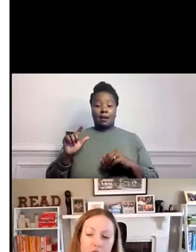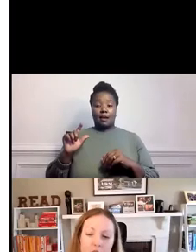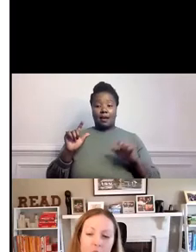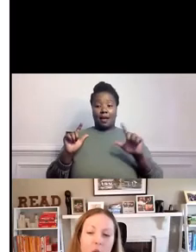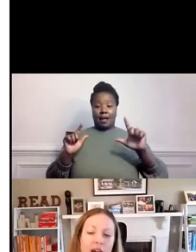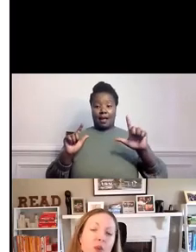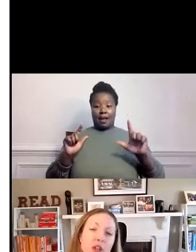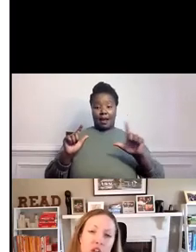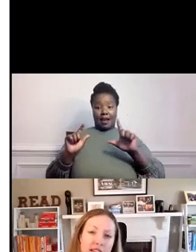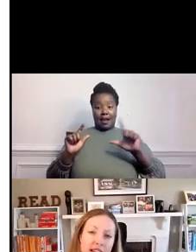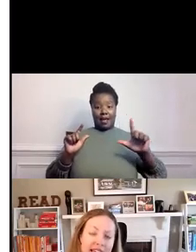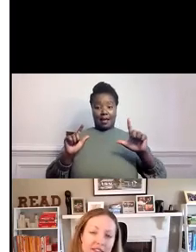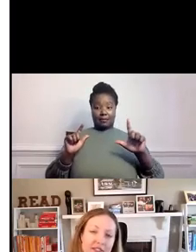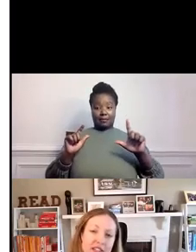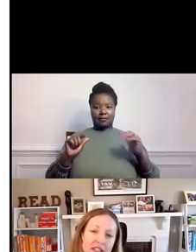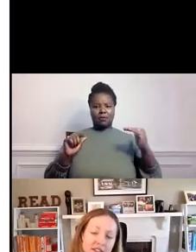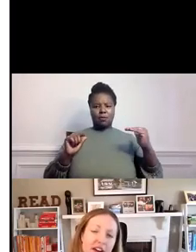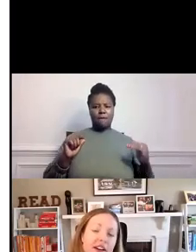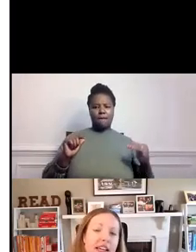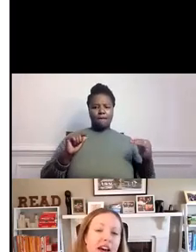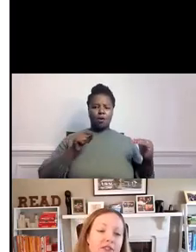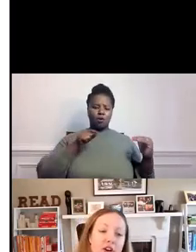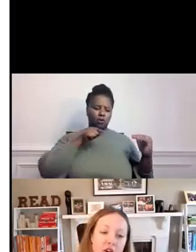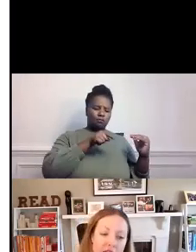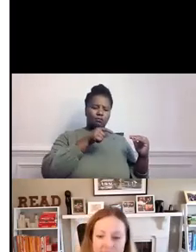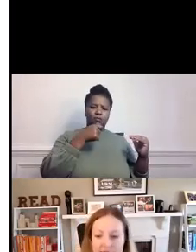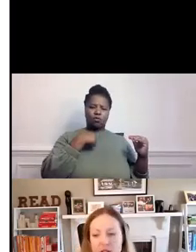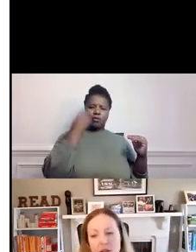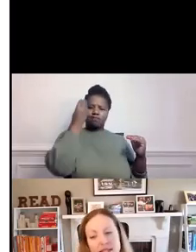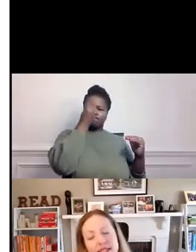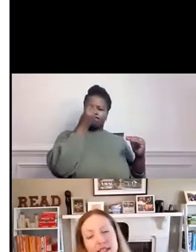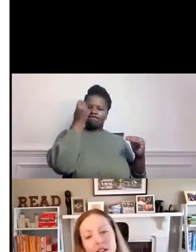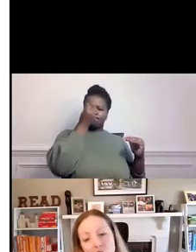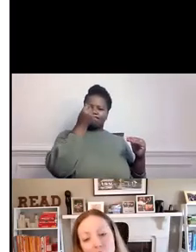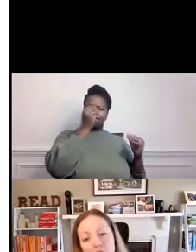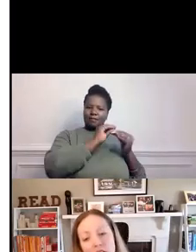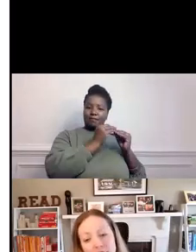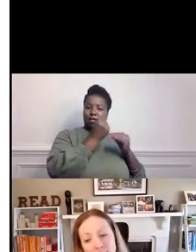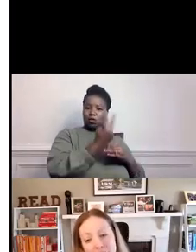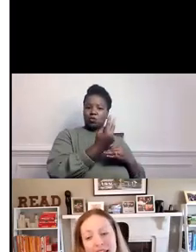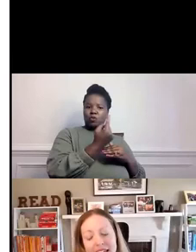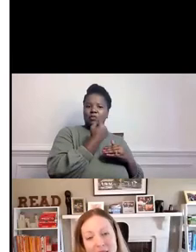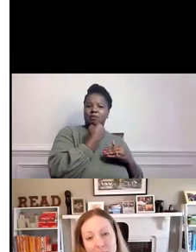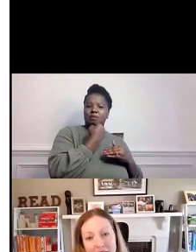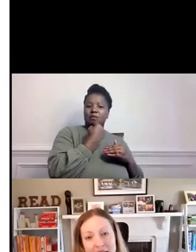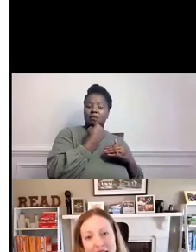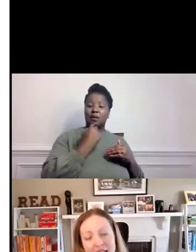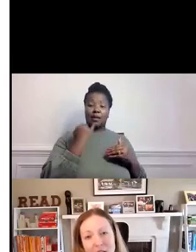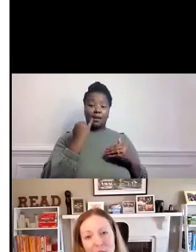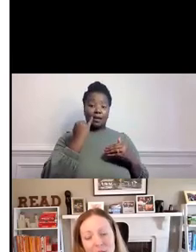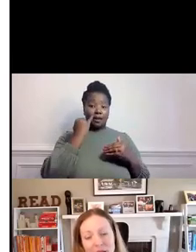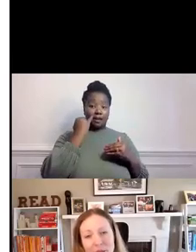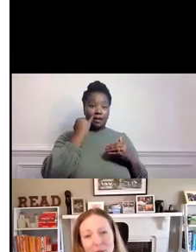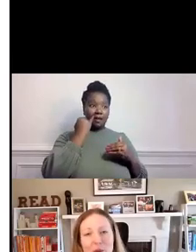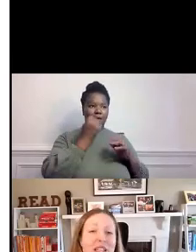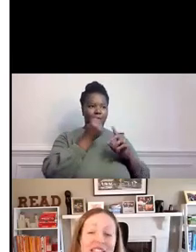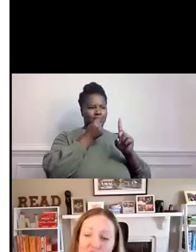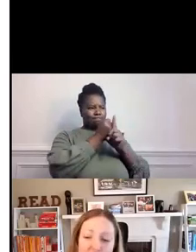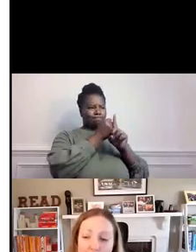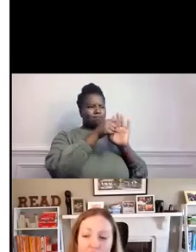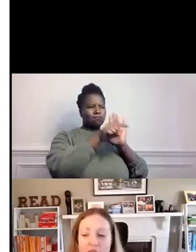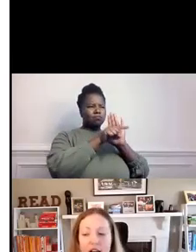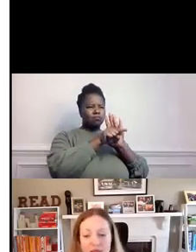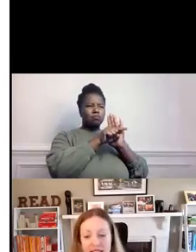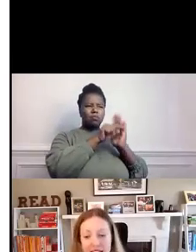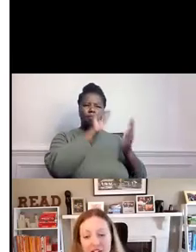what it would look like if the severity of the crisis was still lower than many expected, but we